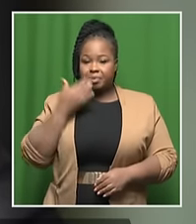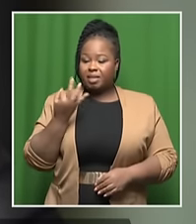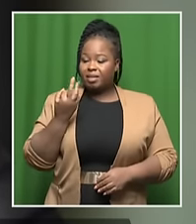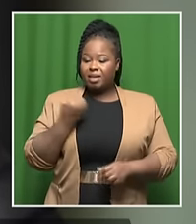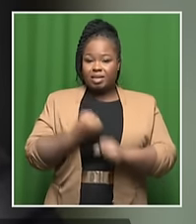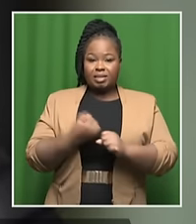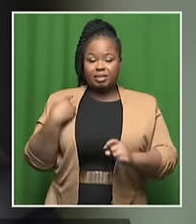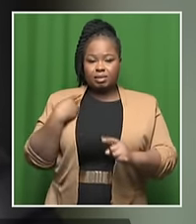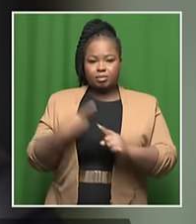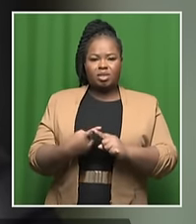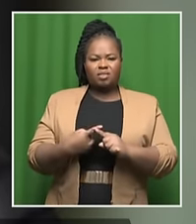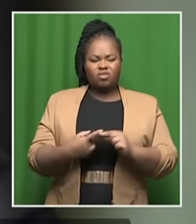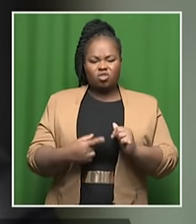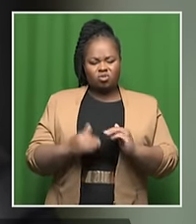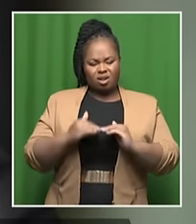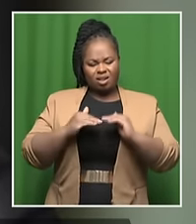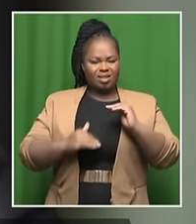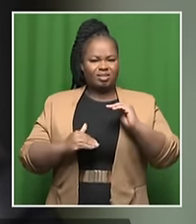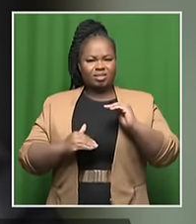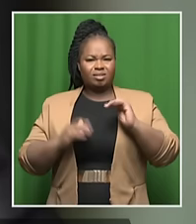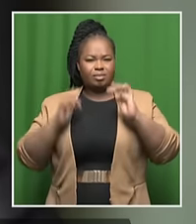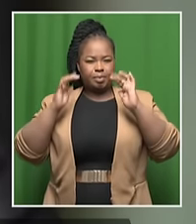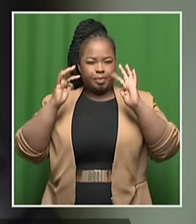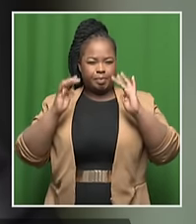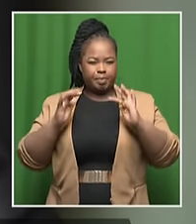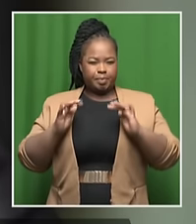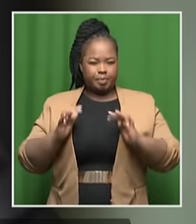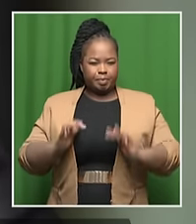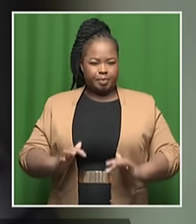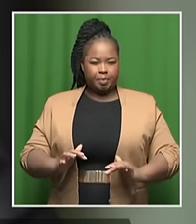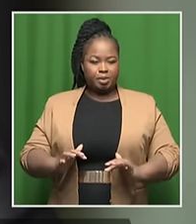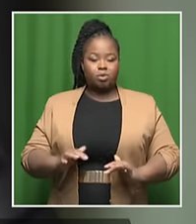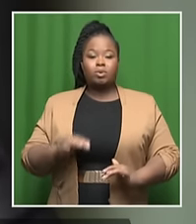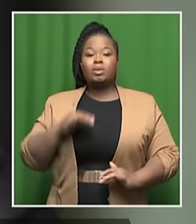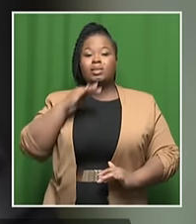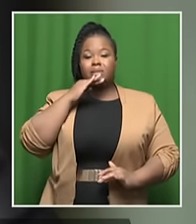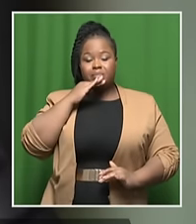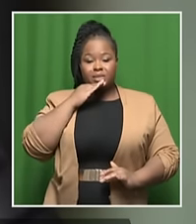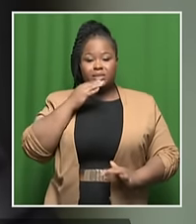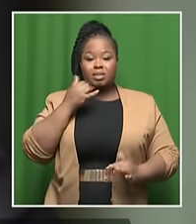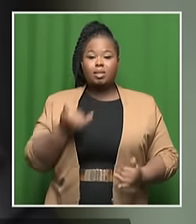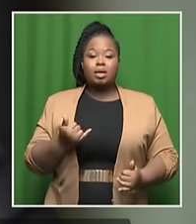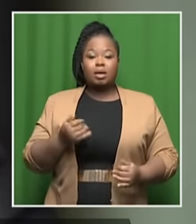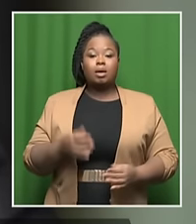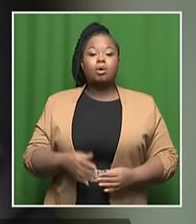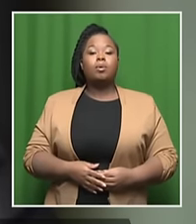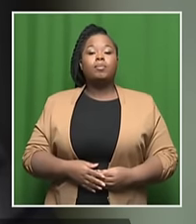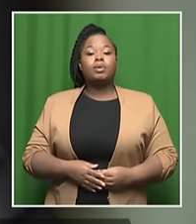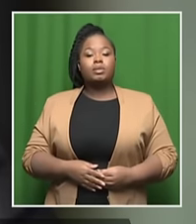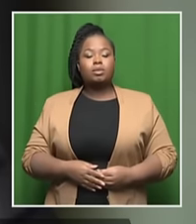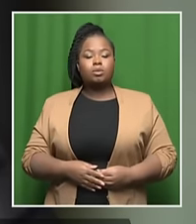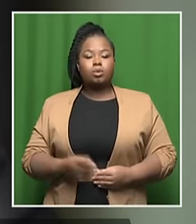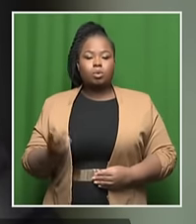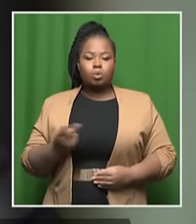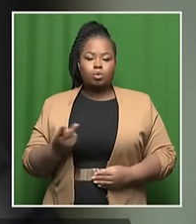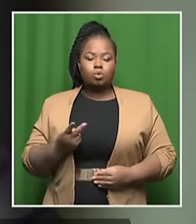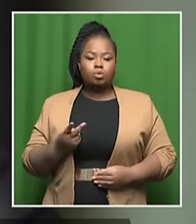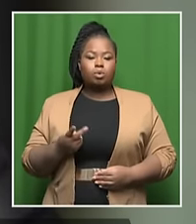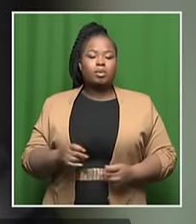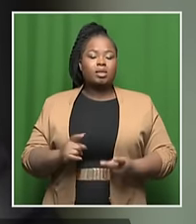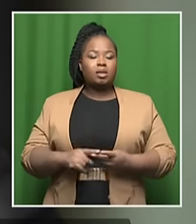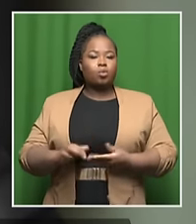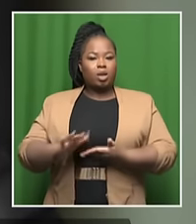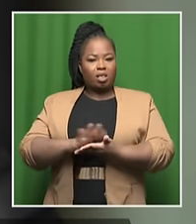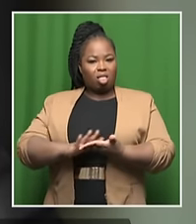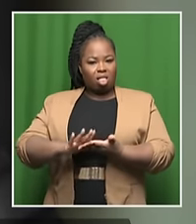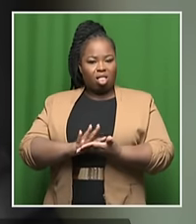actually received below average rainfall. So, that means that actually your pollutants are actually being diluted. But as we